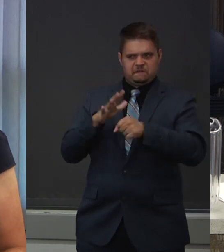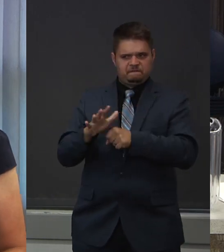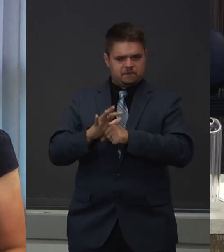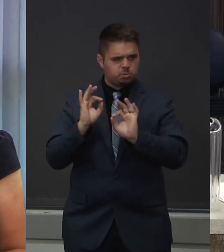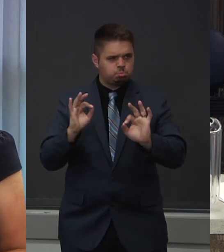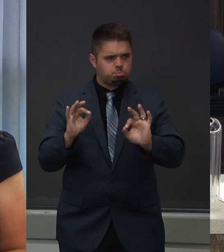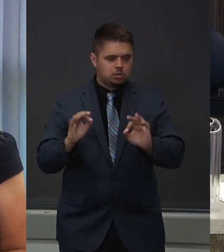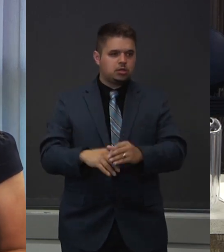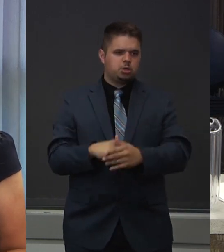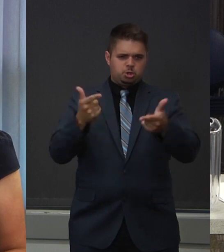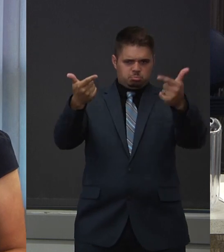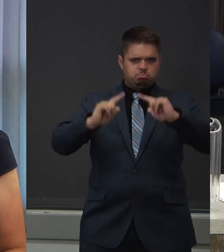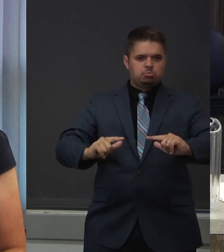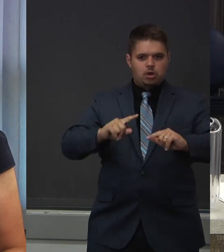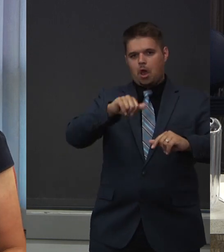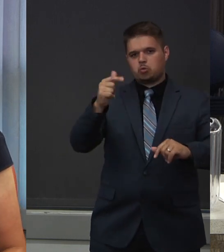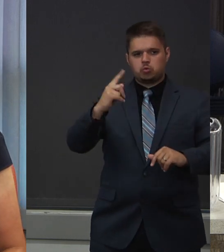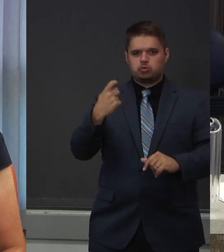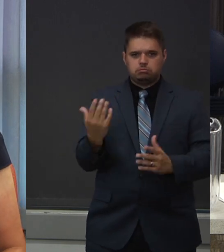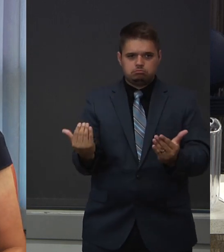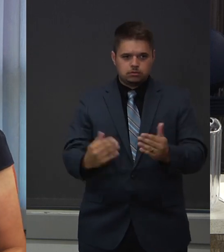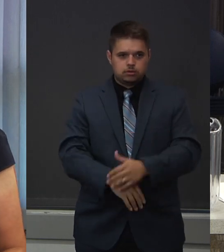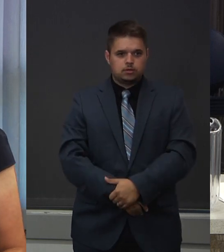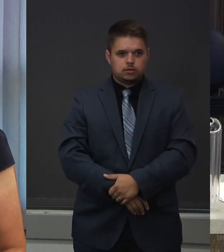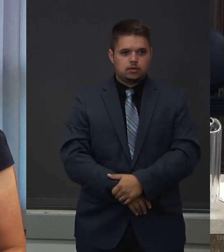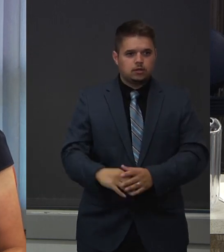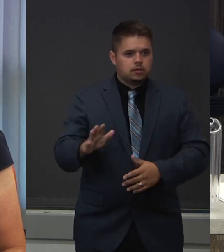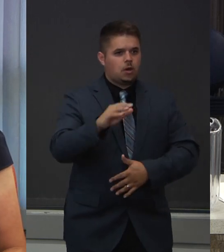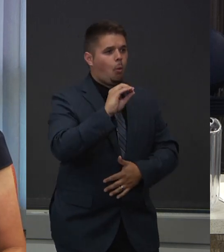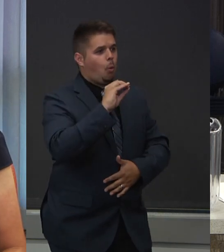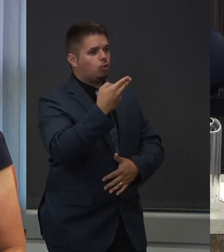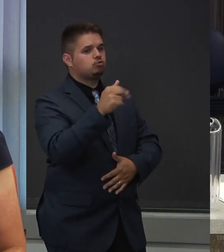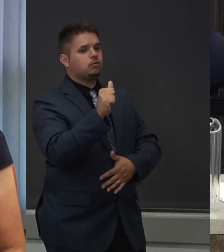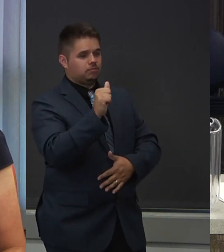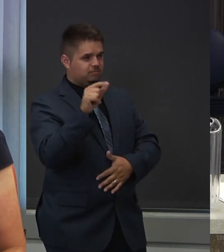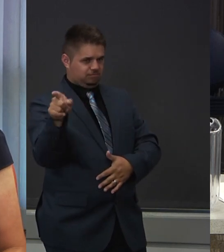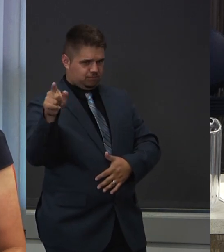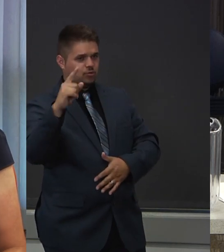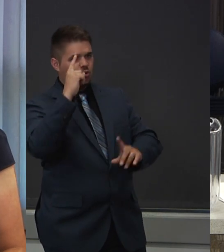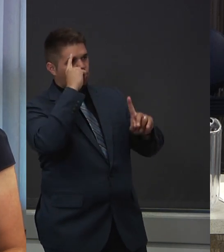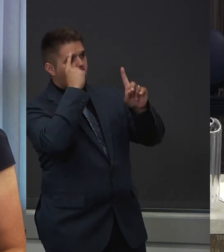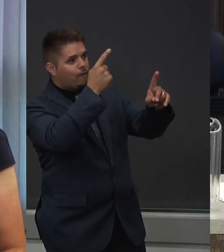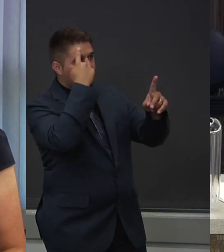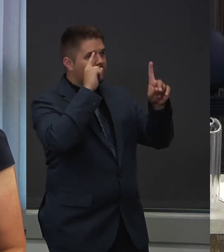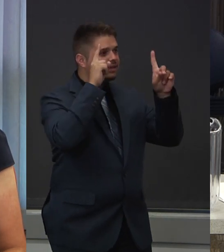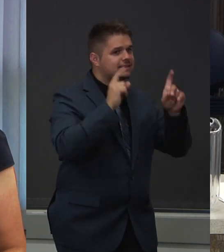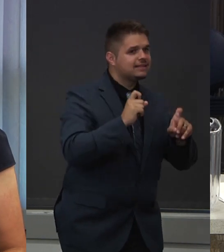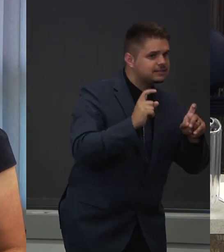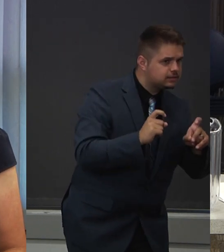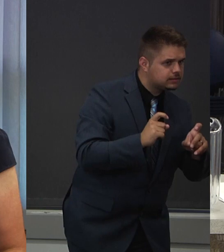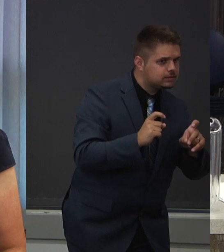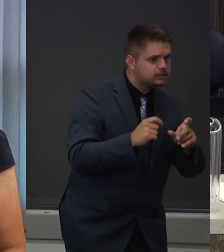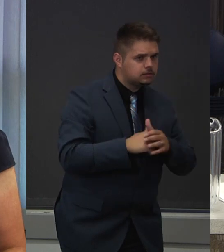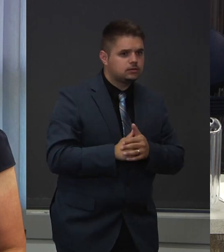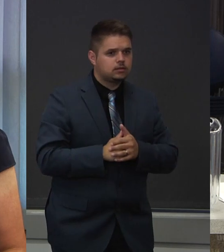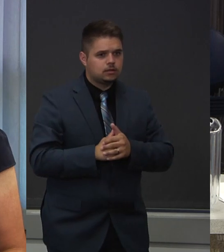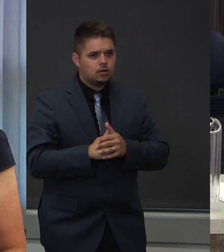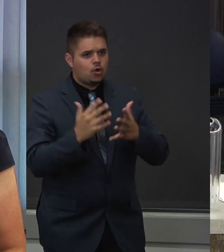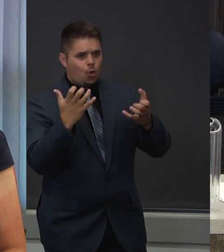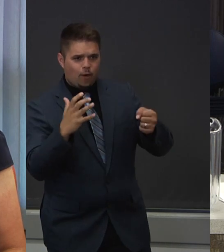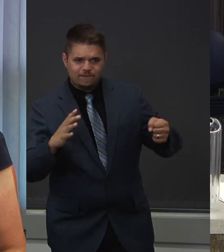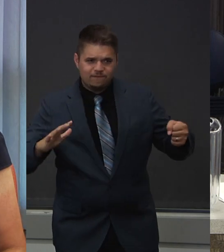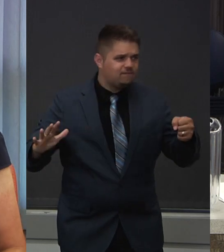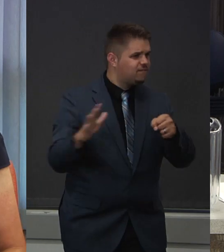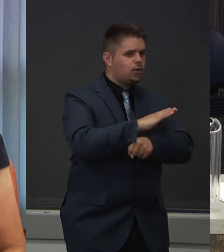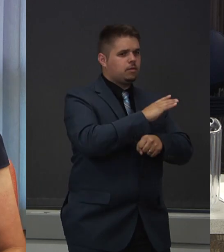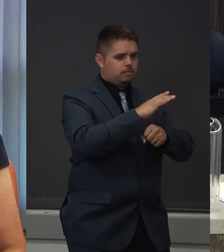Brandon asks, what is OHA's goal for testing? And is OHA striving to test the entire population of Oregon